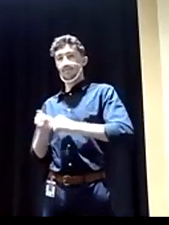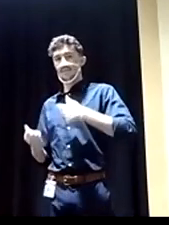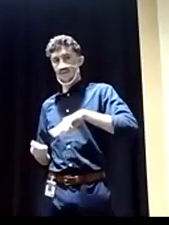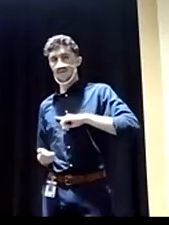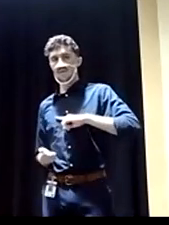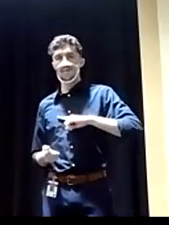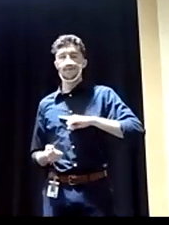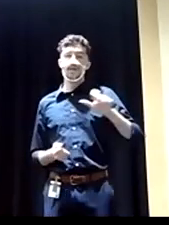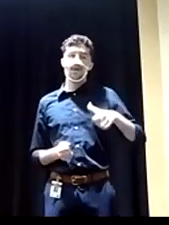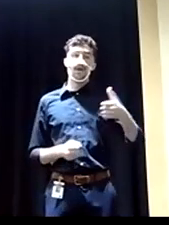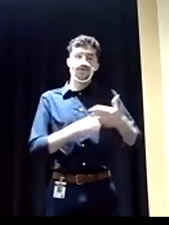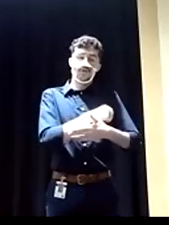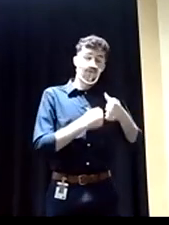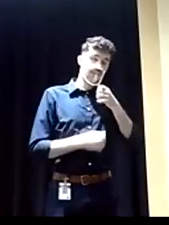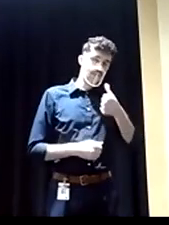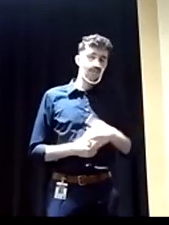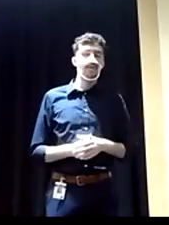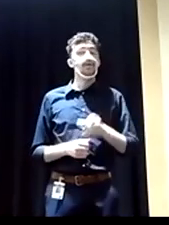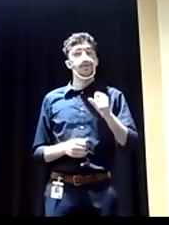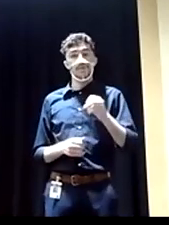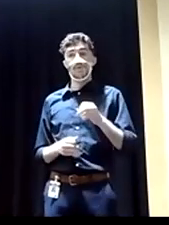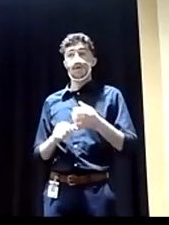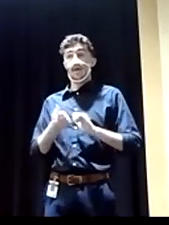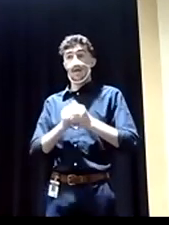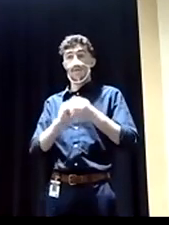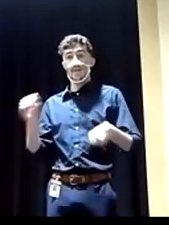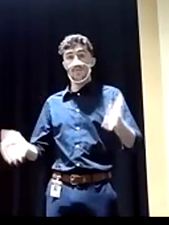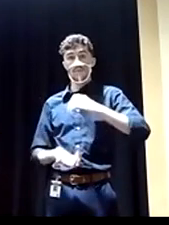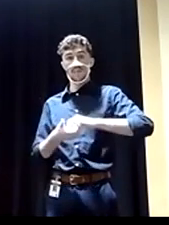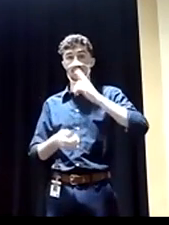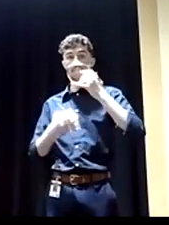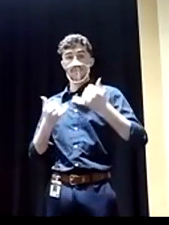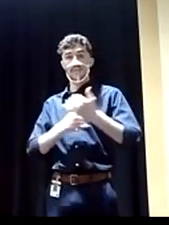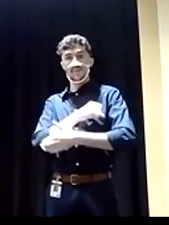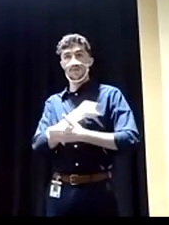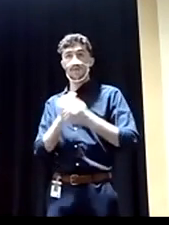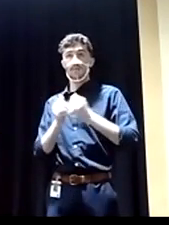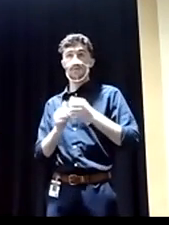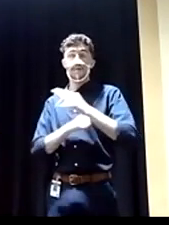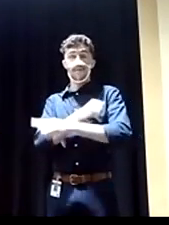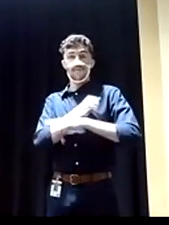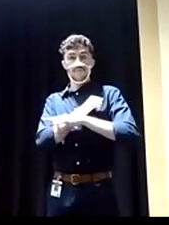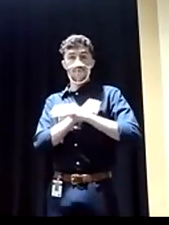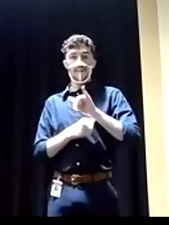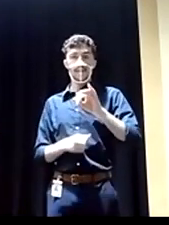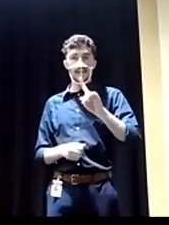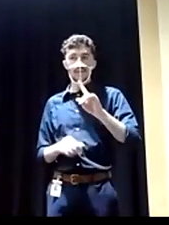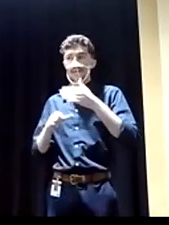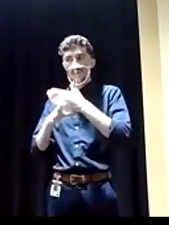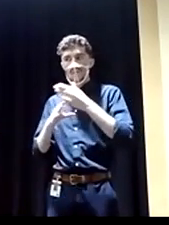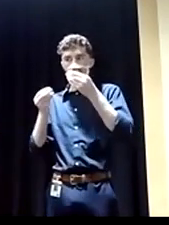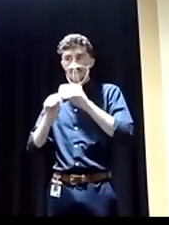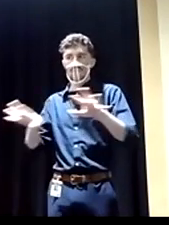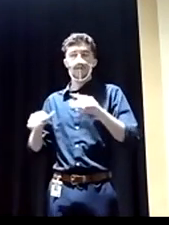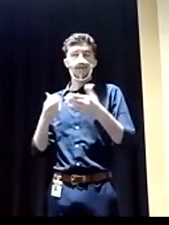as we work together, the EU and the United States using not only foreign aid, but things like sharing new forms of technology, moving